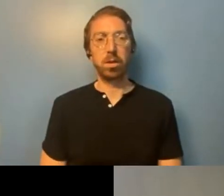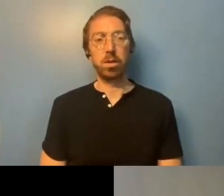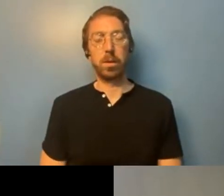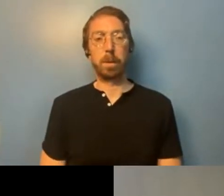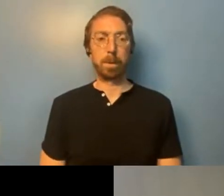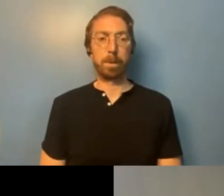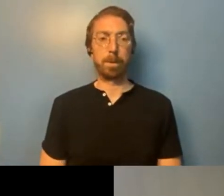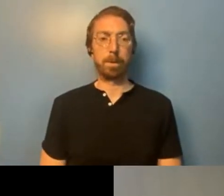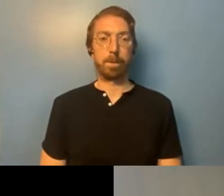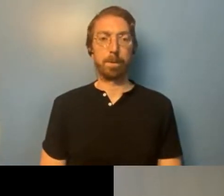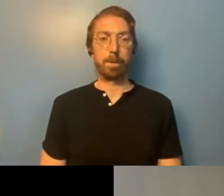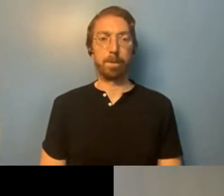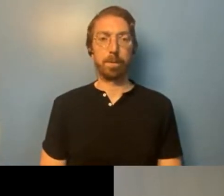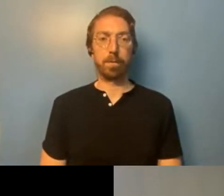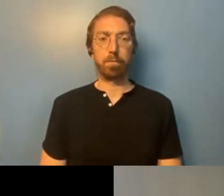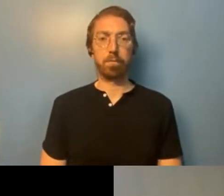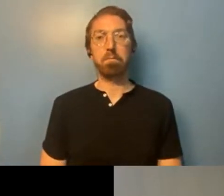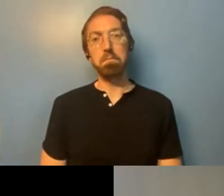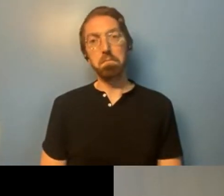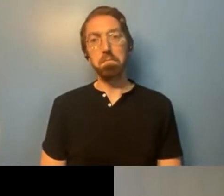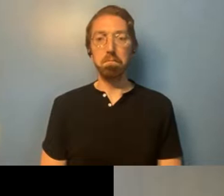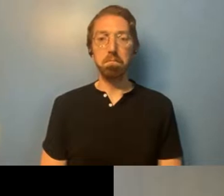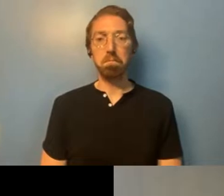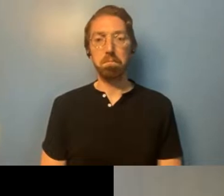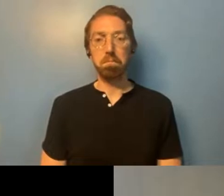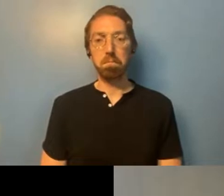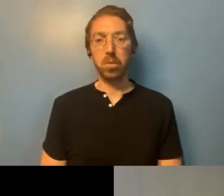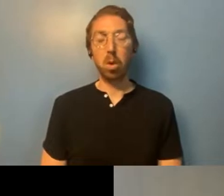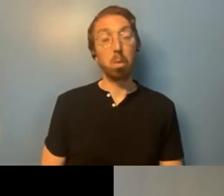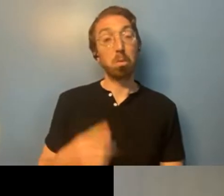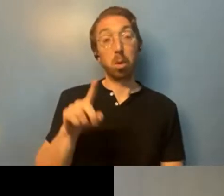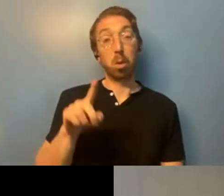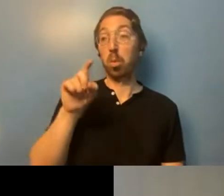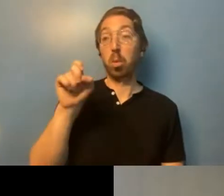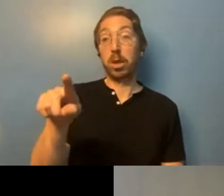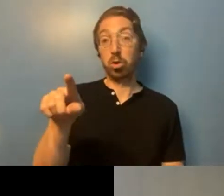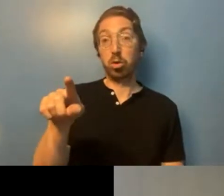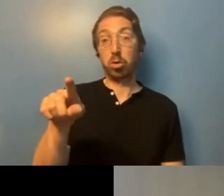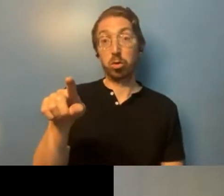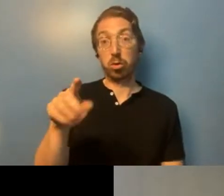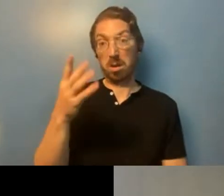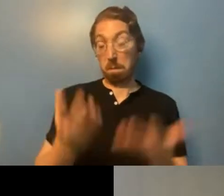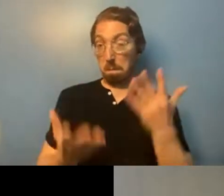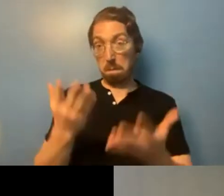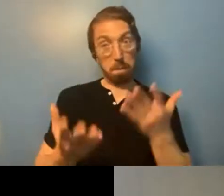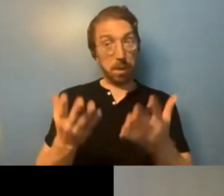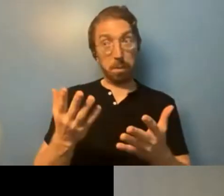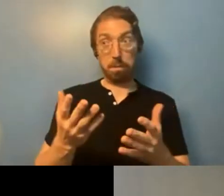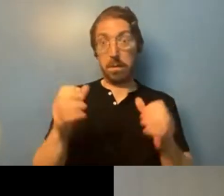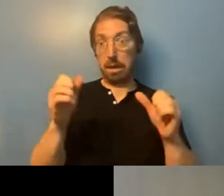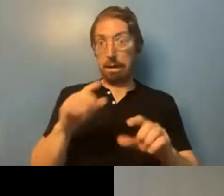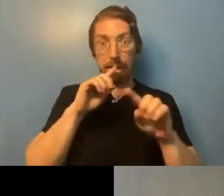so one question, um, is there, which may apply to a number of people, is there an